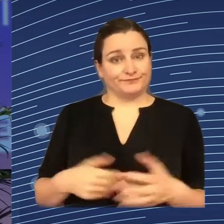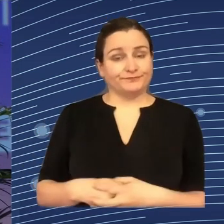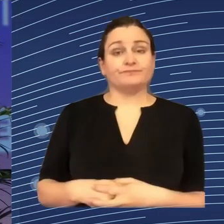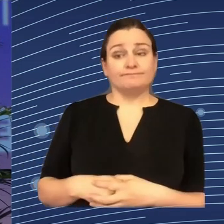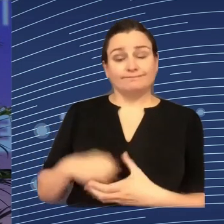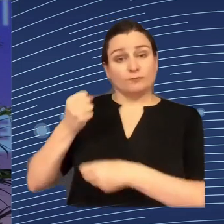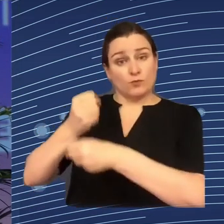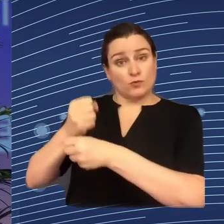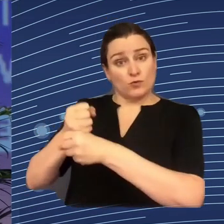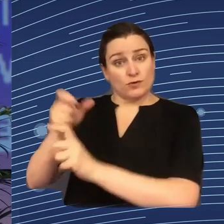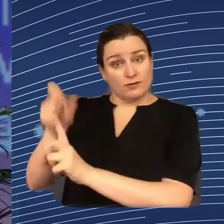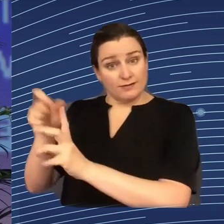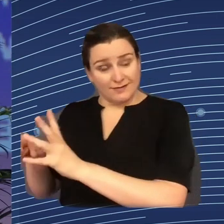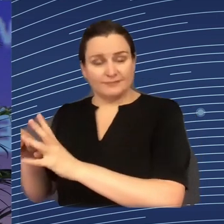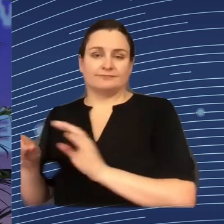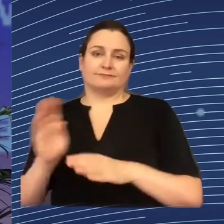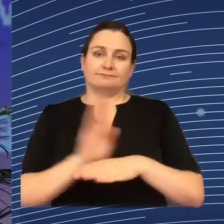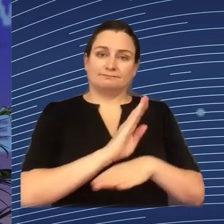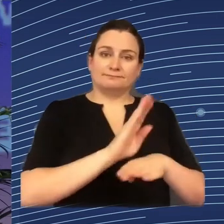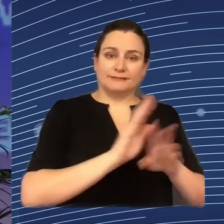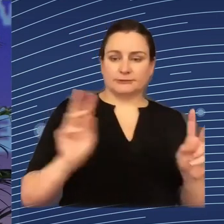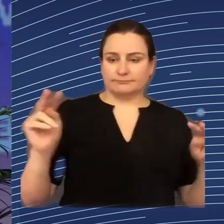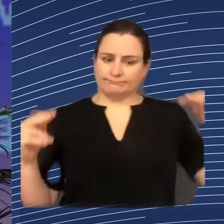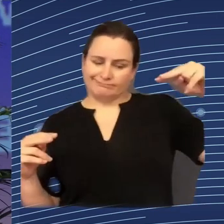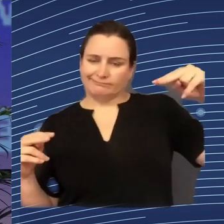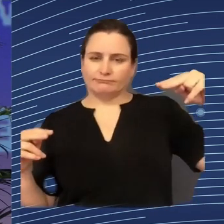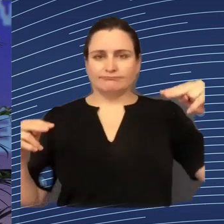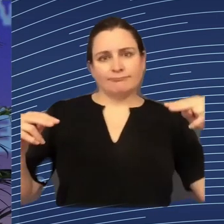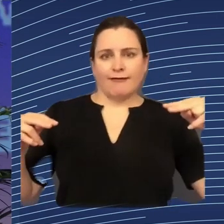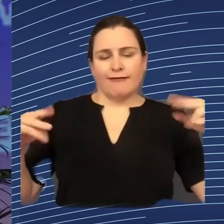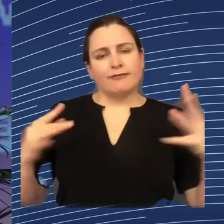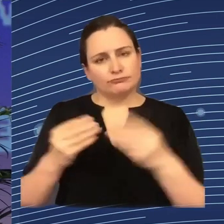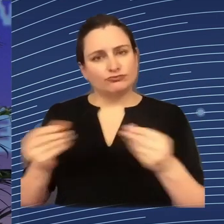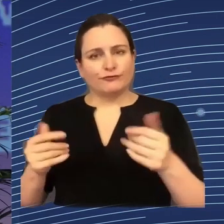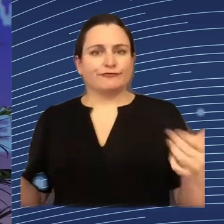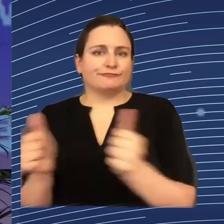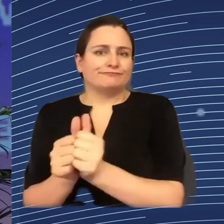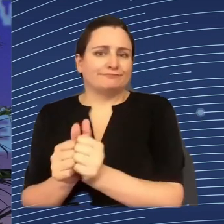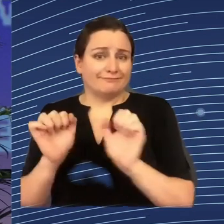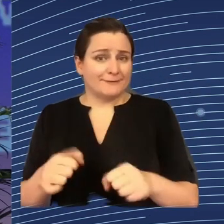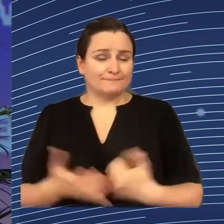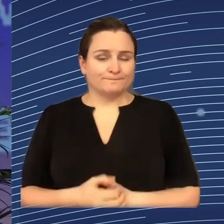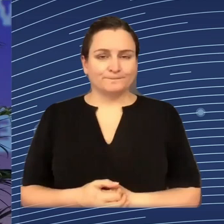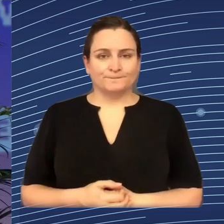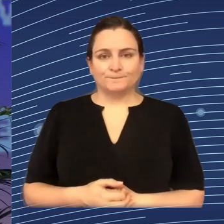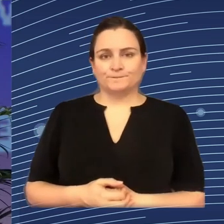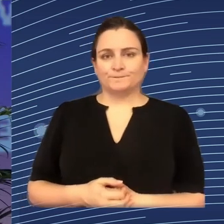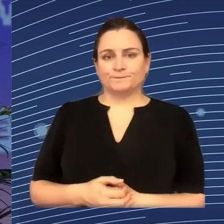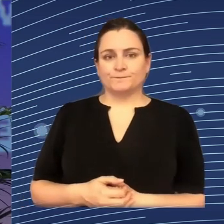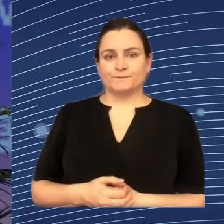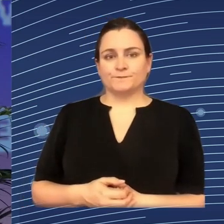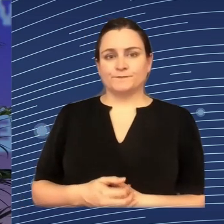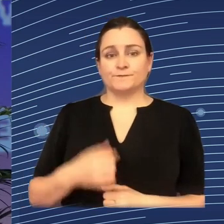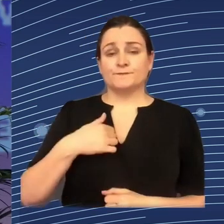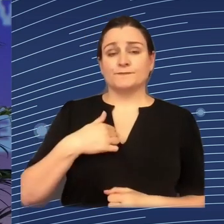act as Business Europe. On the other hand, think there are some issues that need to be looked at to understand, well,